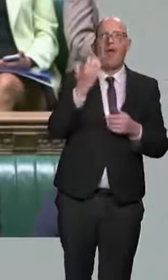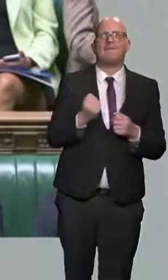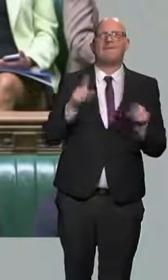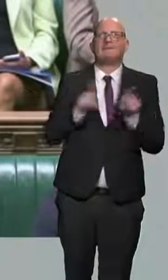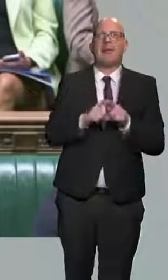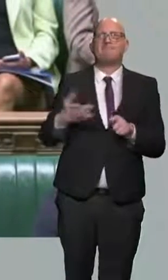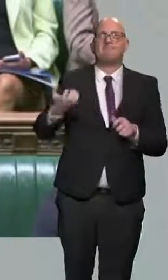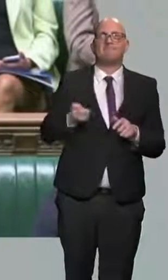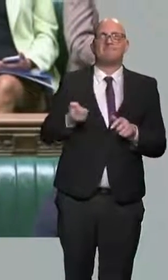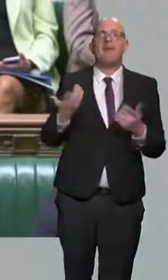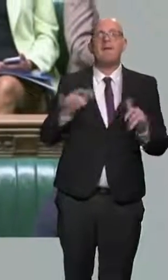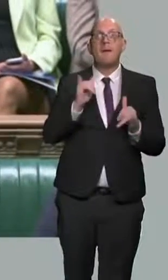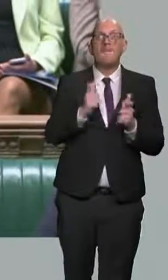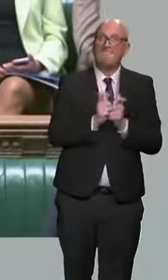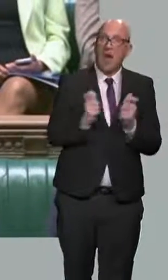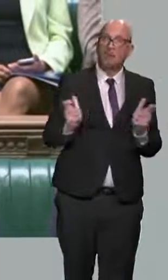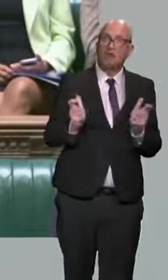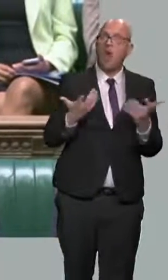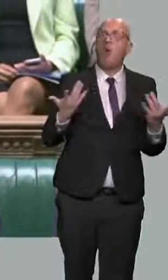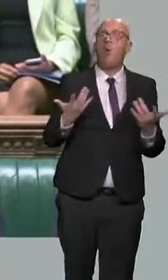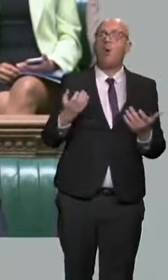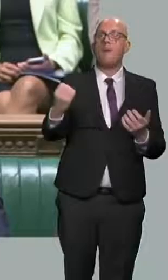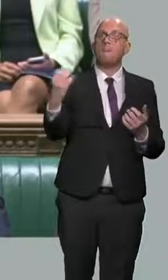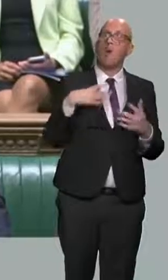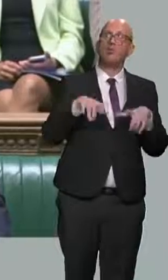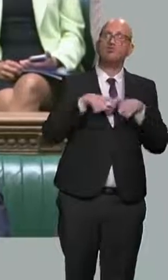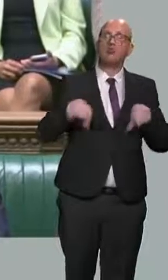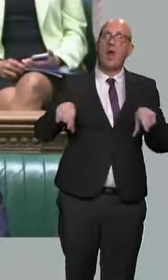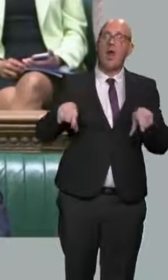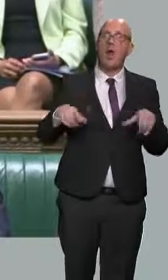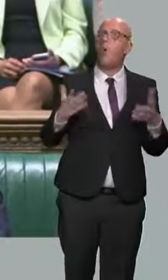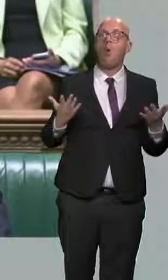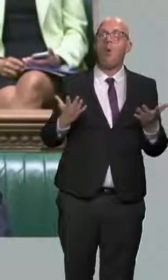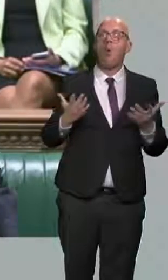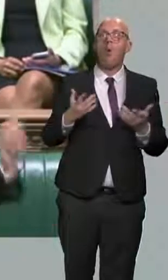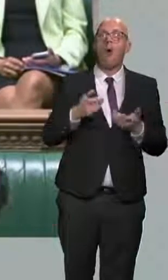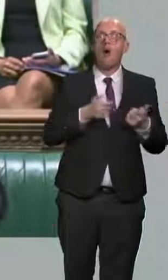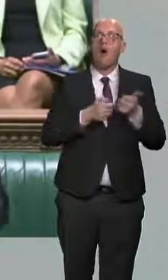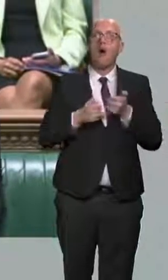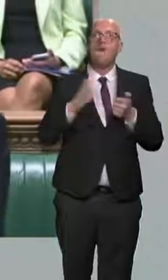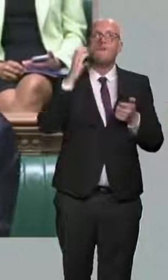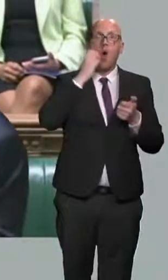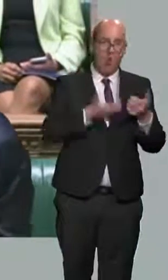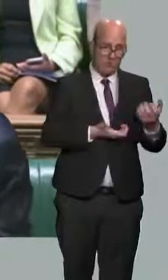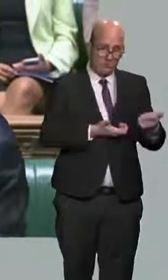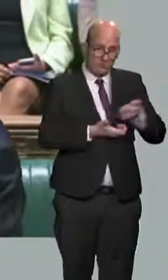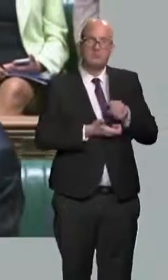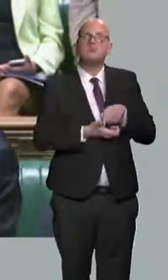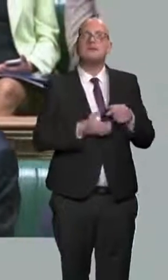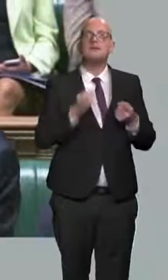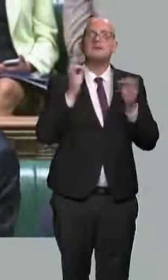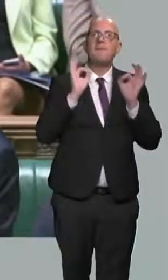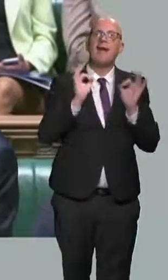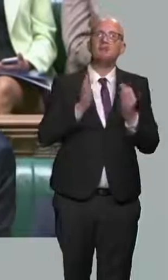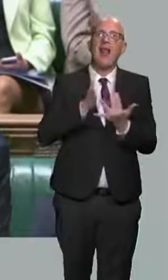receive a voucher, a cheque in the post or, indeed, something called a special access message to their phone on SMS, so